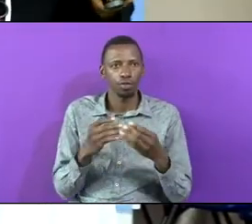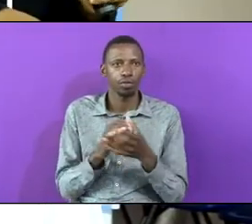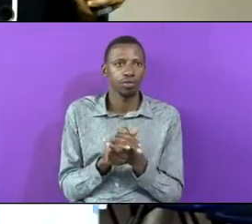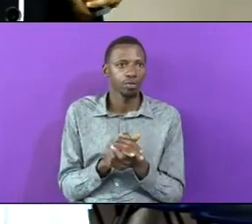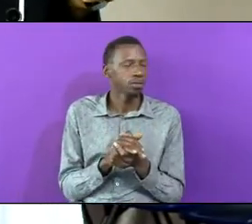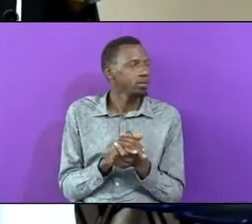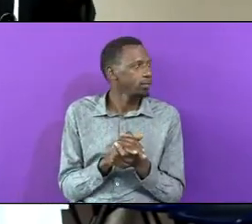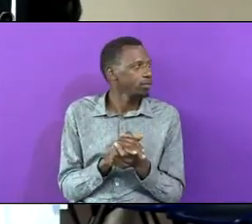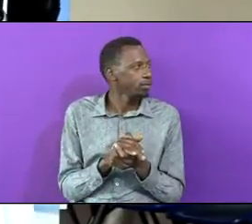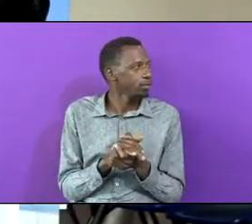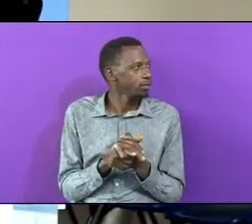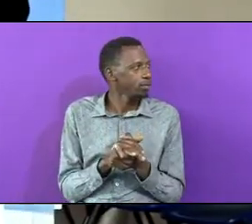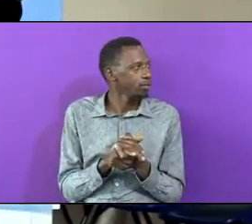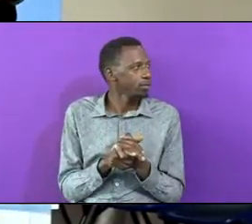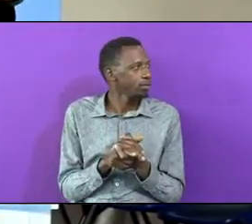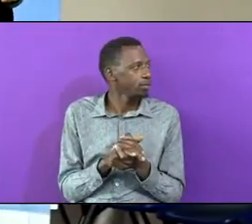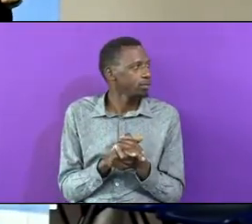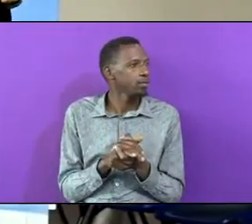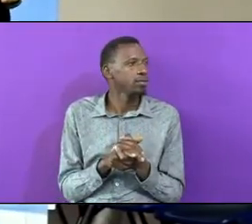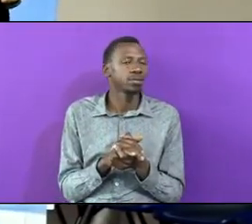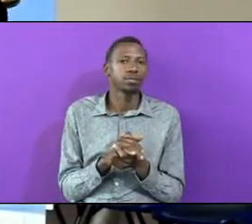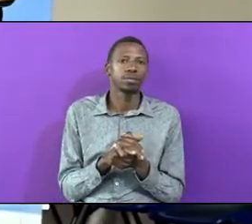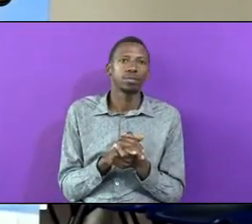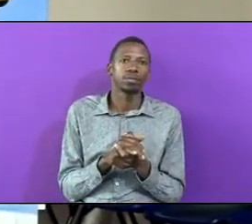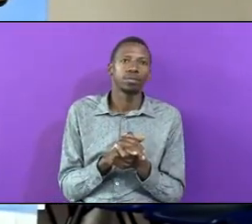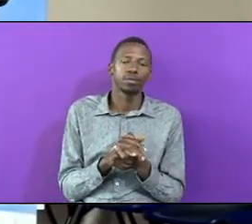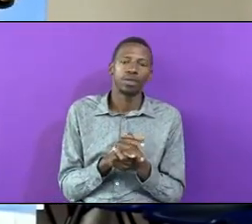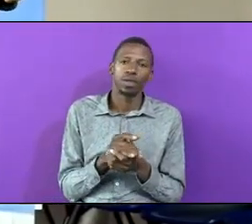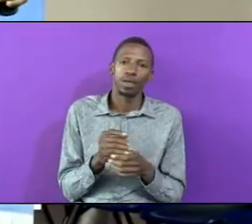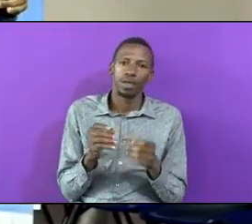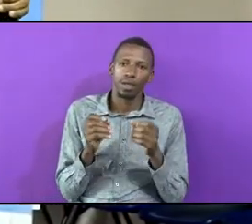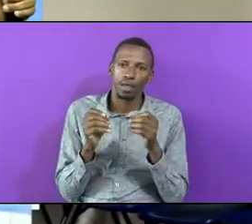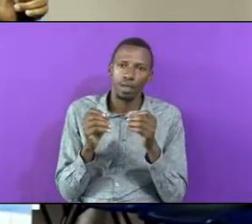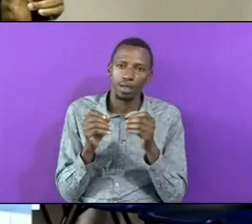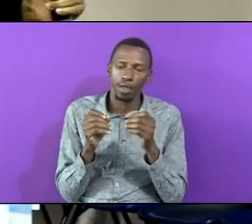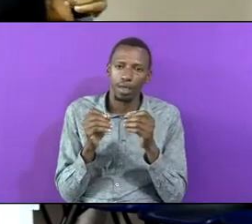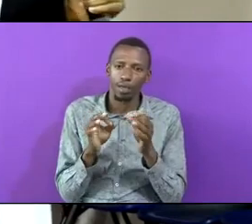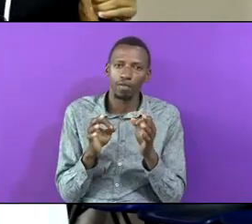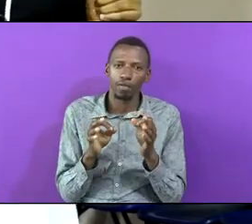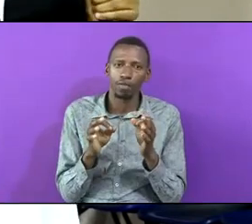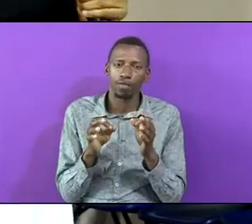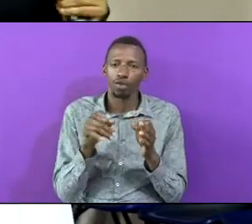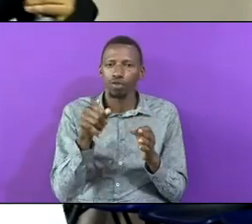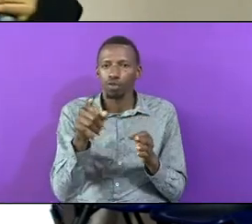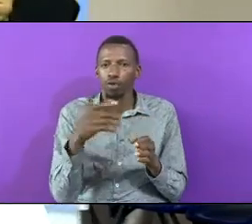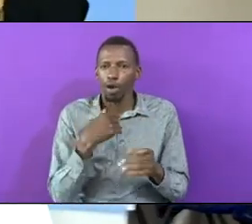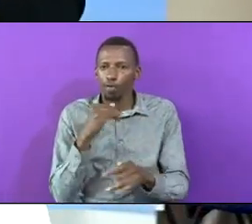Kima Una Peana Five Thousand A Widow Here Who Has Not Job Is Giving Five Thousand What Are You Telling God